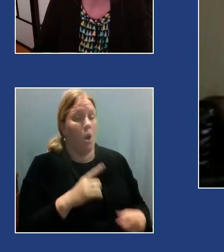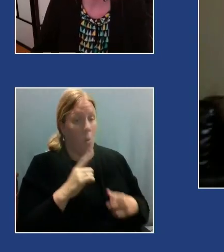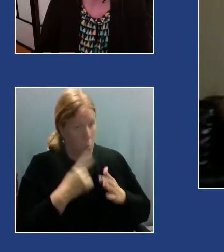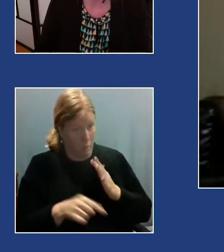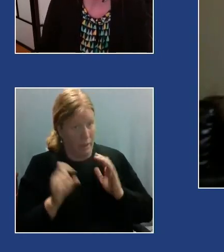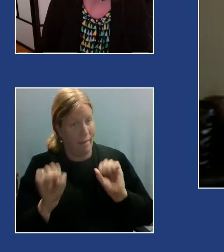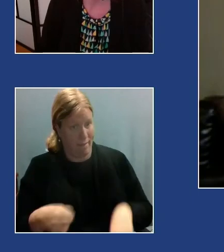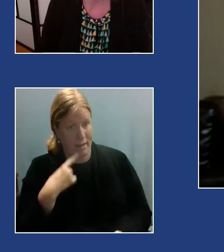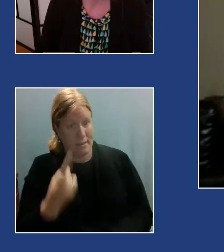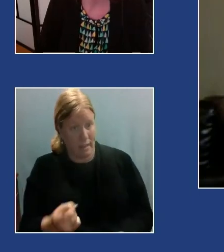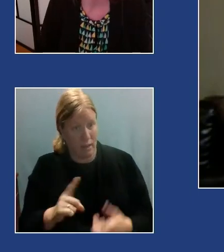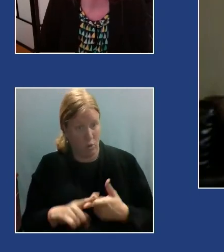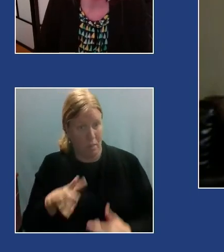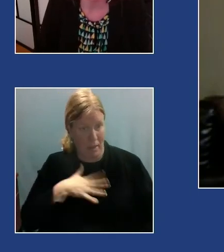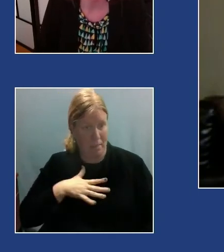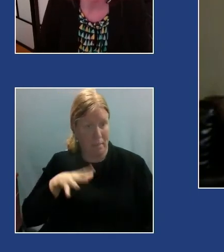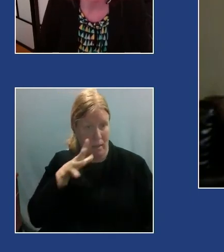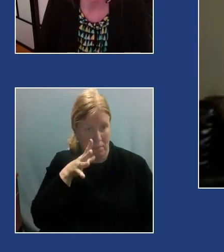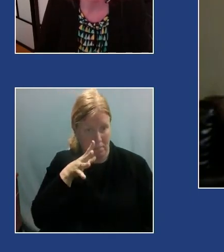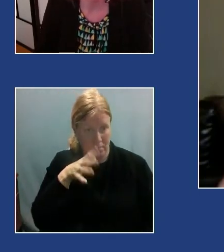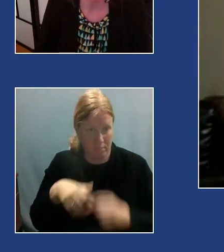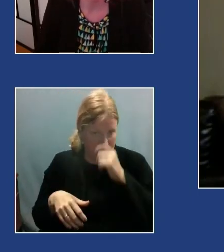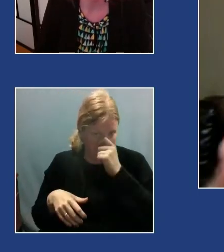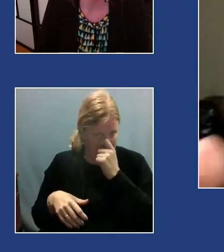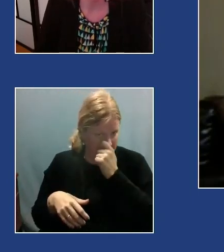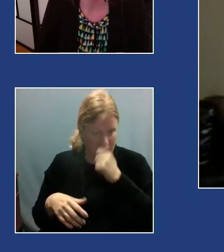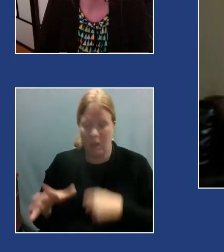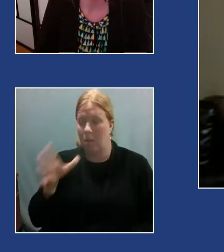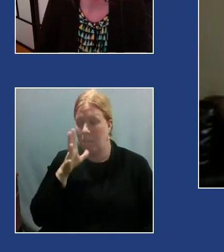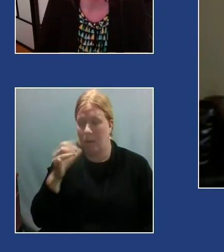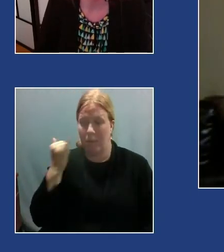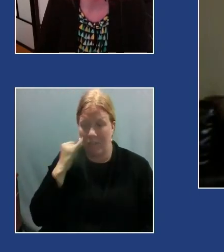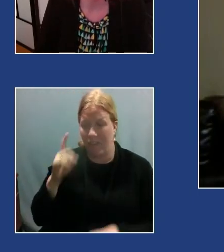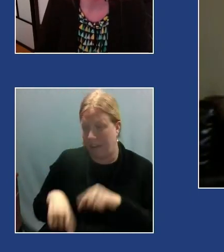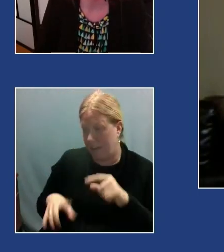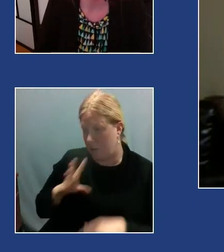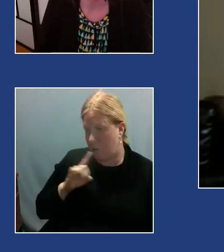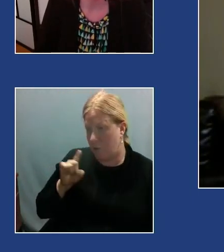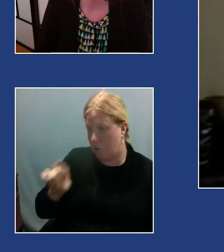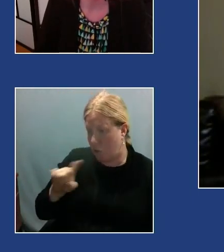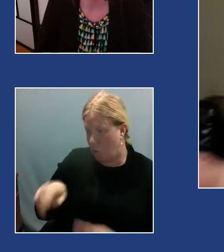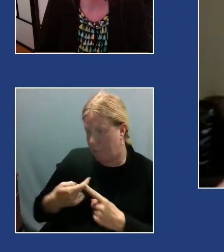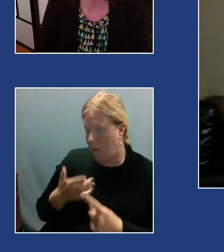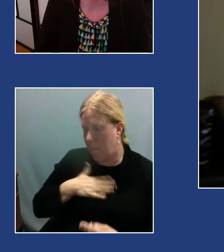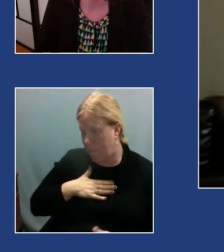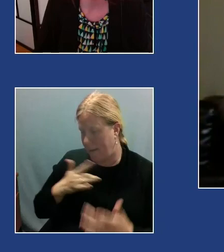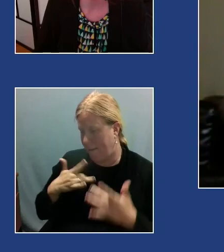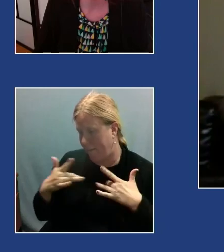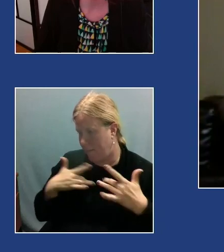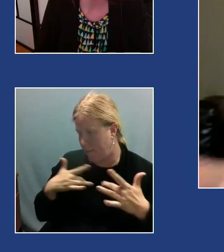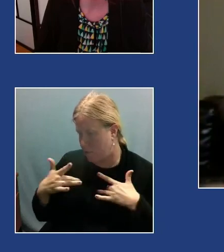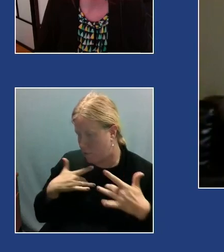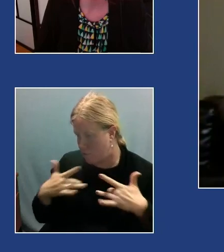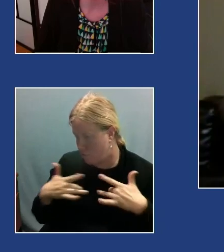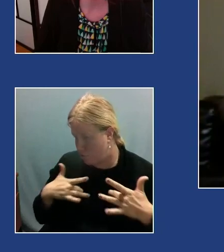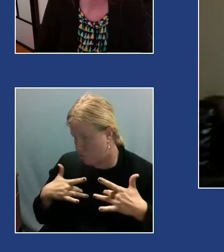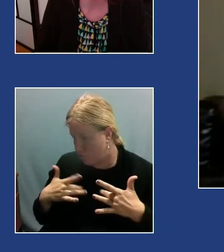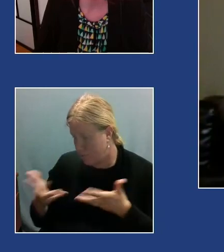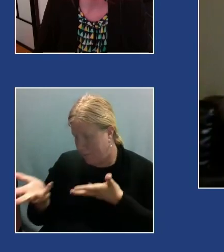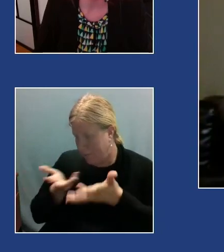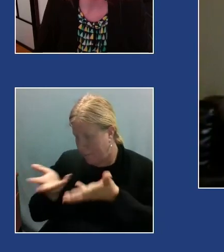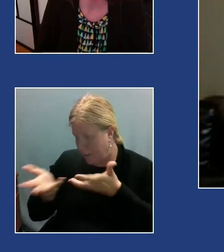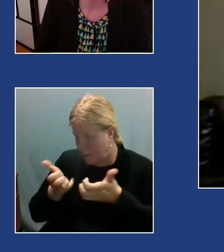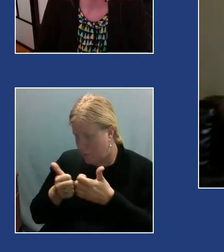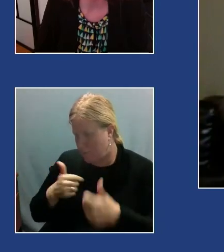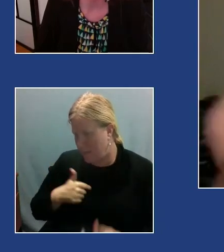can say to my mom is, mom, you know, if I'm not able to talk to you about what my concerns are and ask you to see, to engage with me in a different